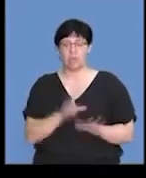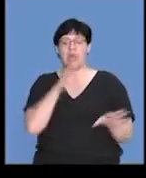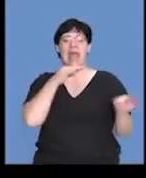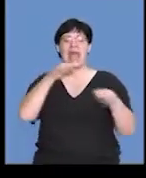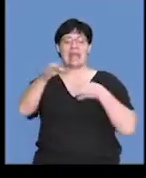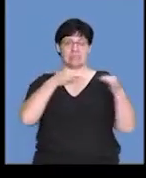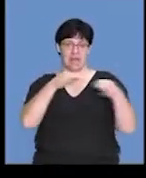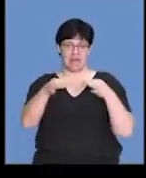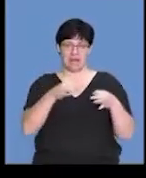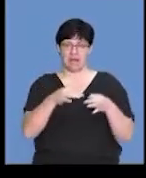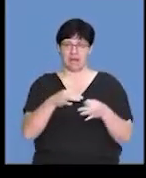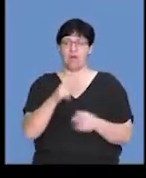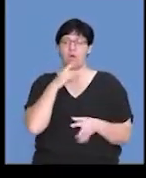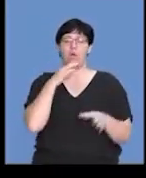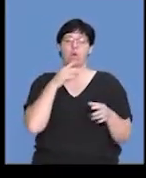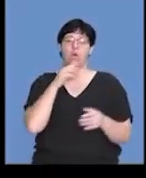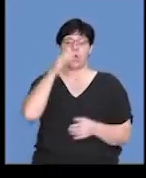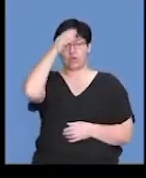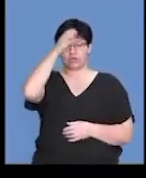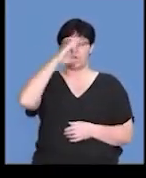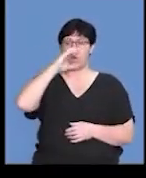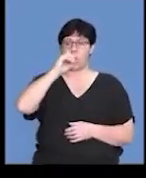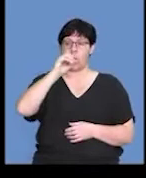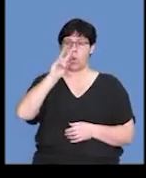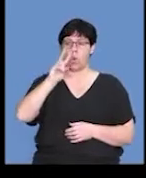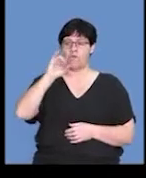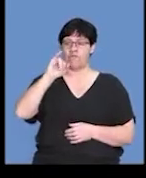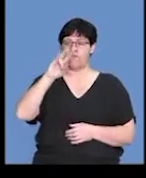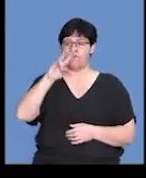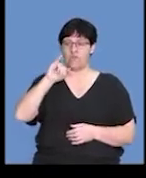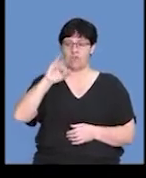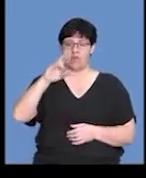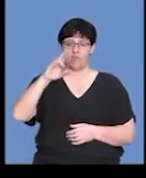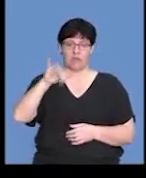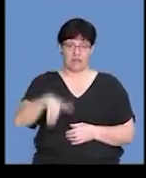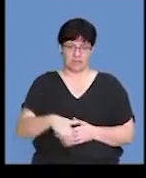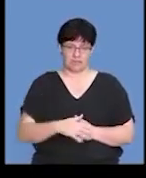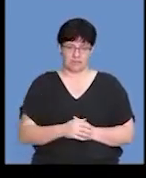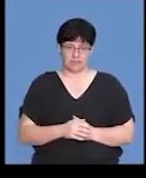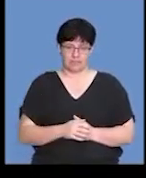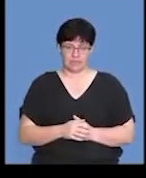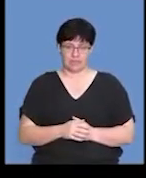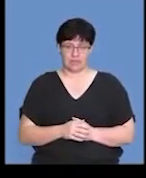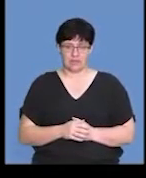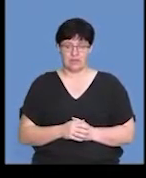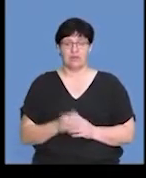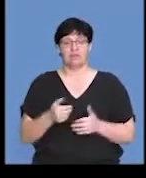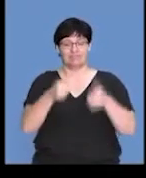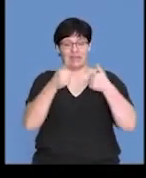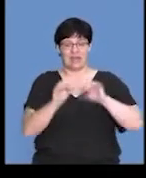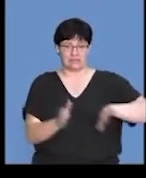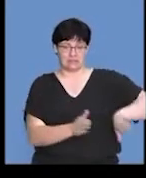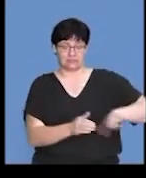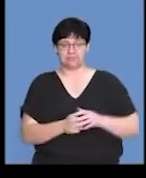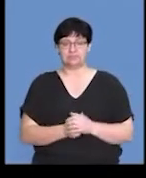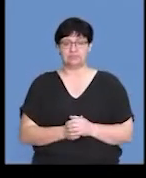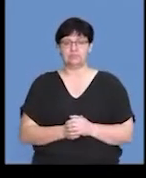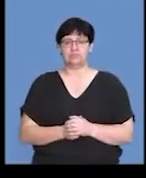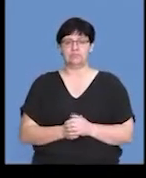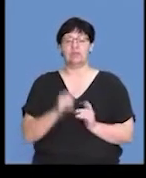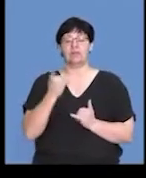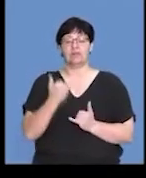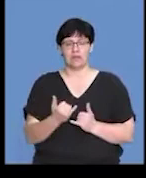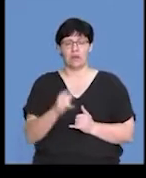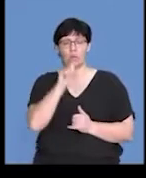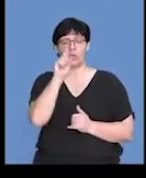describe to you or define the concept of ovipari. Let's move on to the next question. So the question